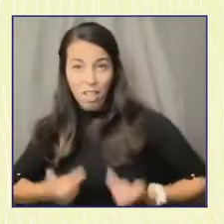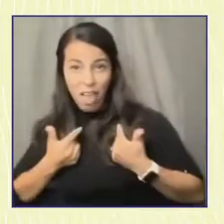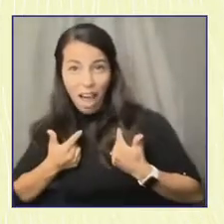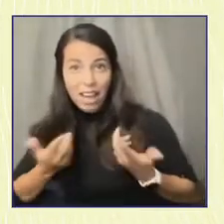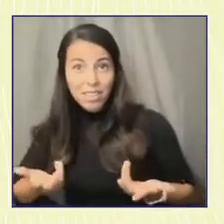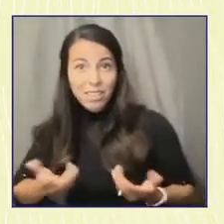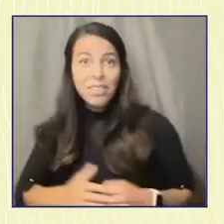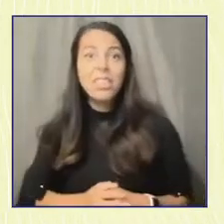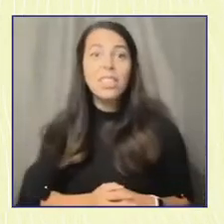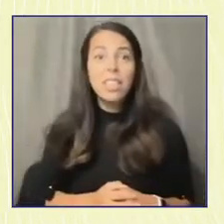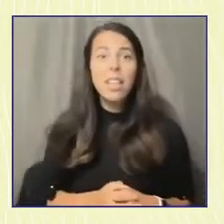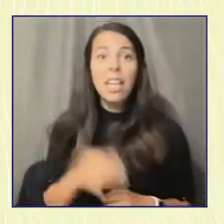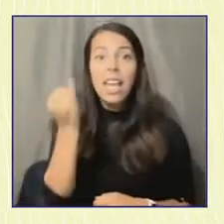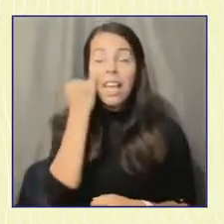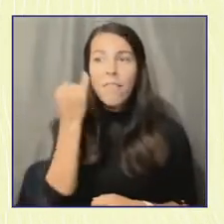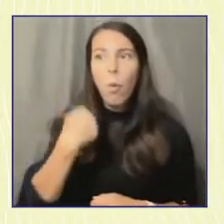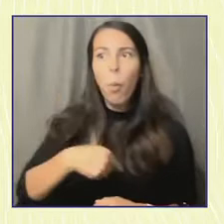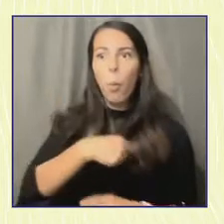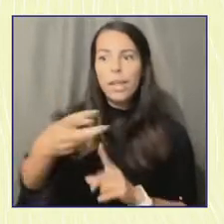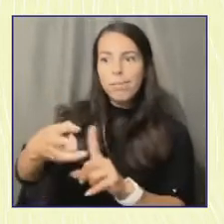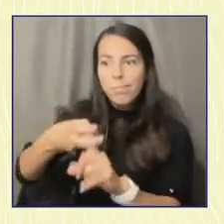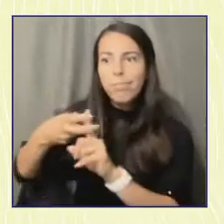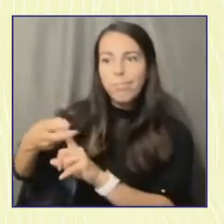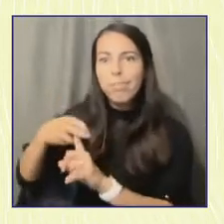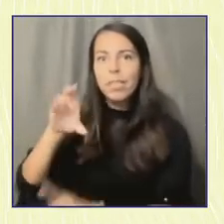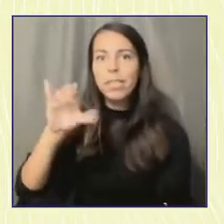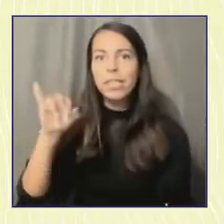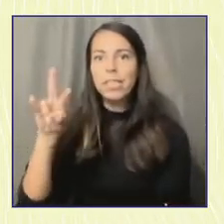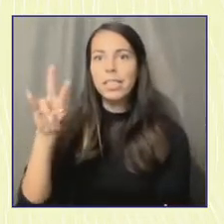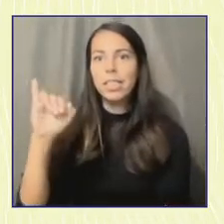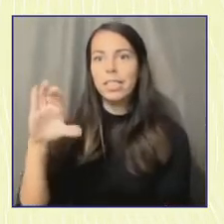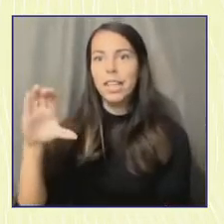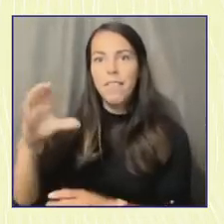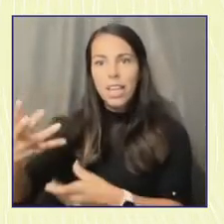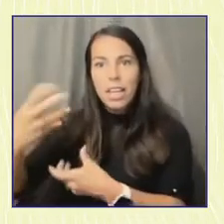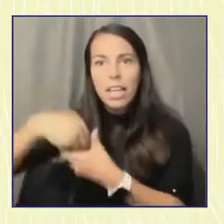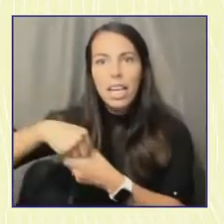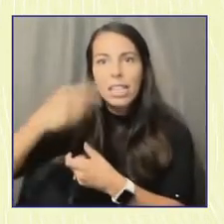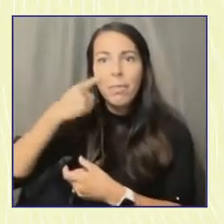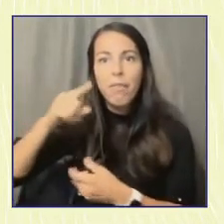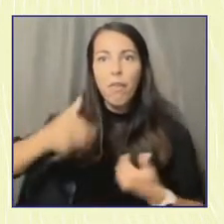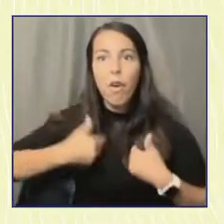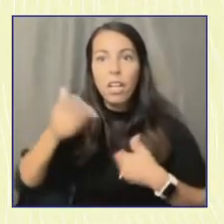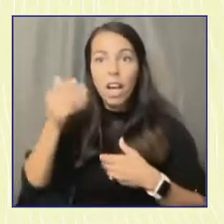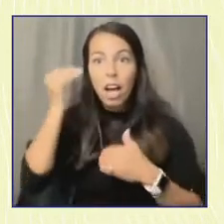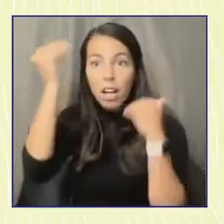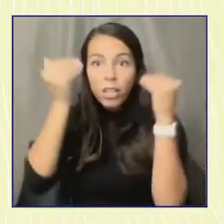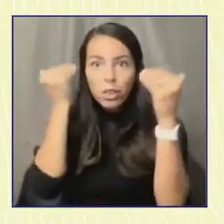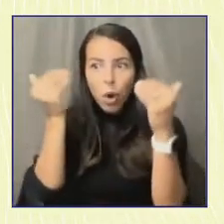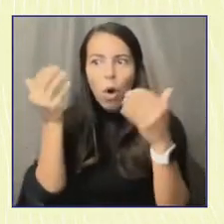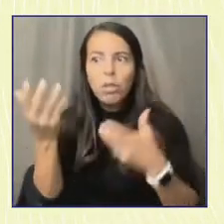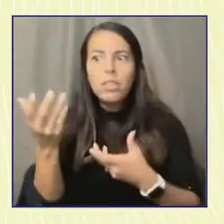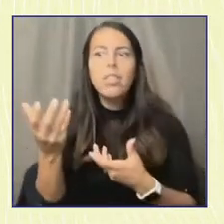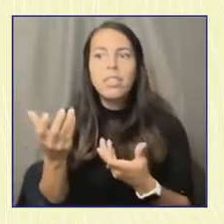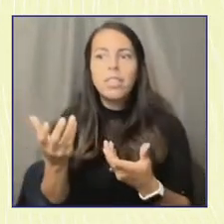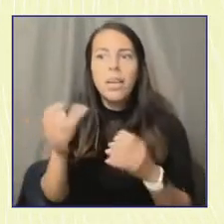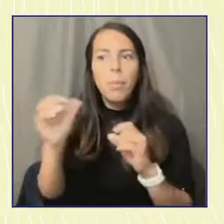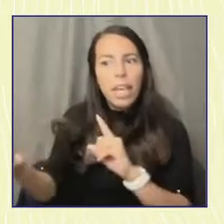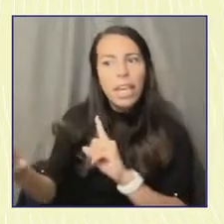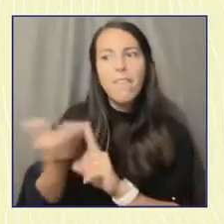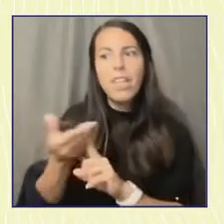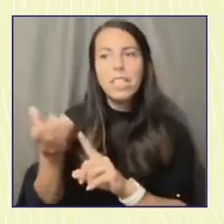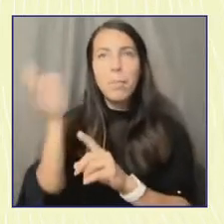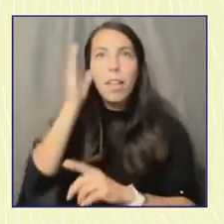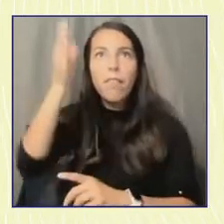engagement within young adults that we can actually create the future we want to live in? We need to be a part of the decision-making